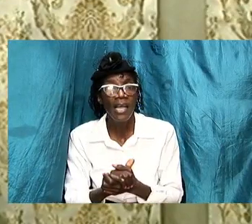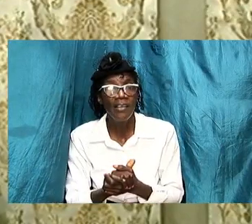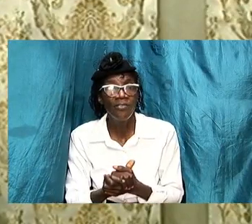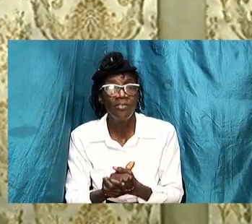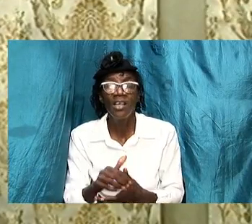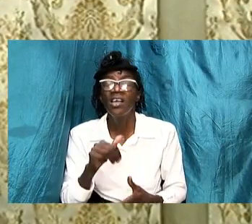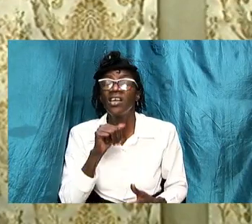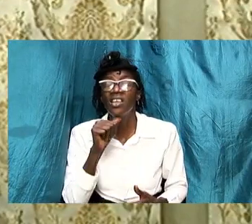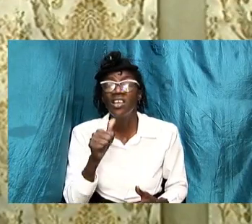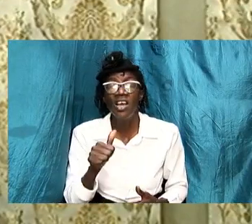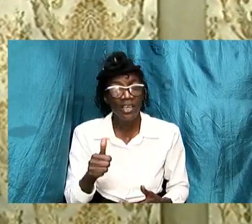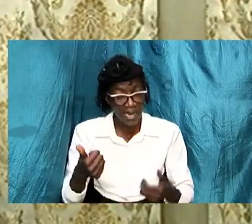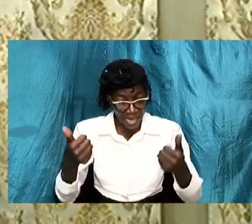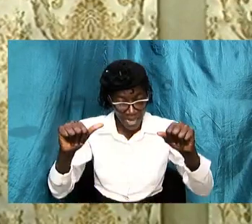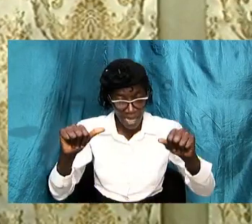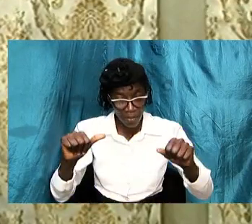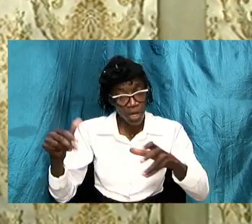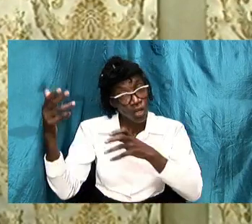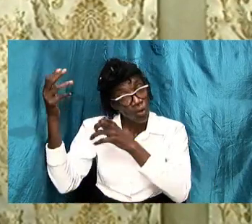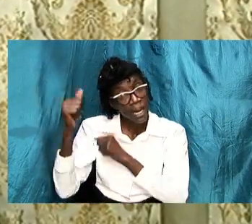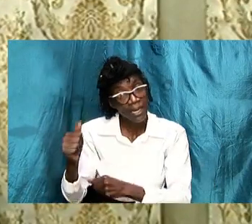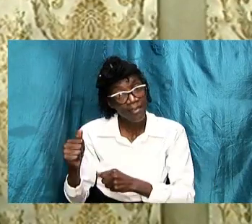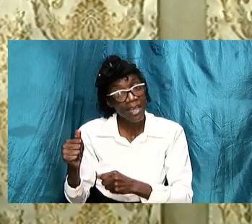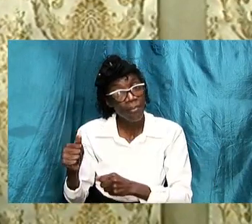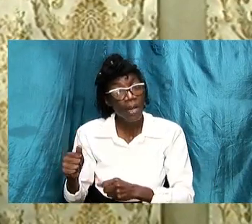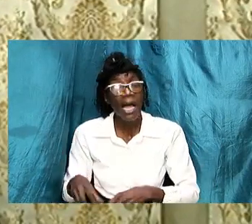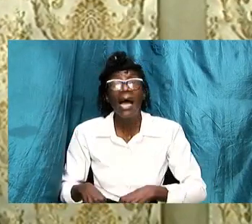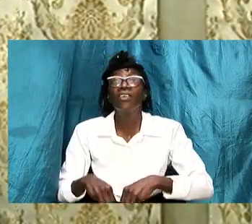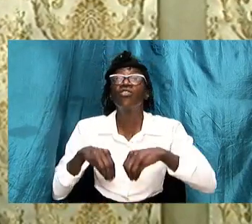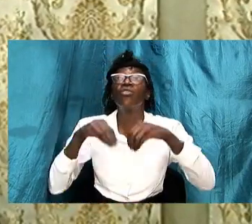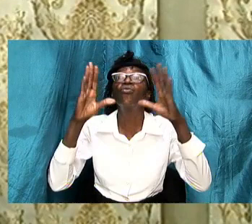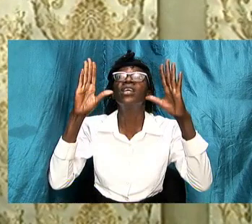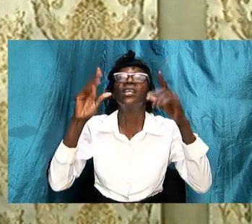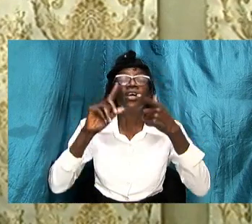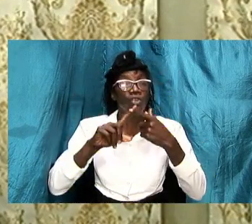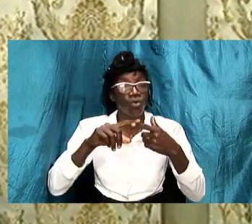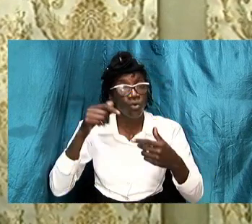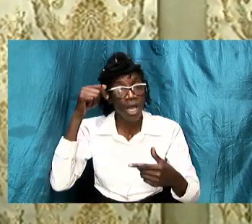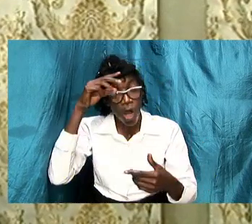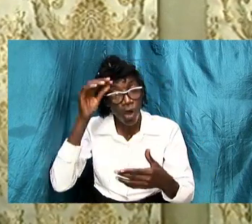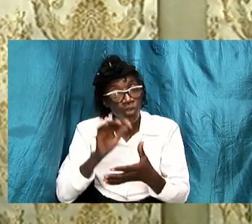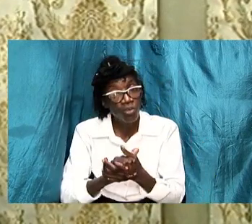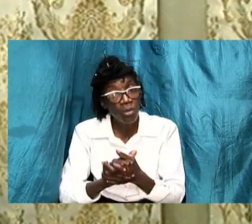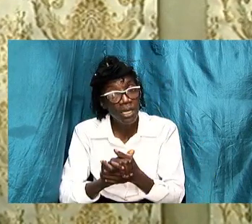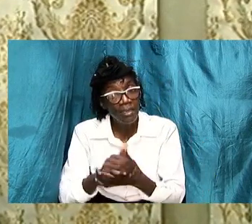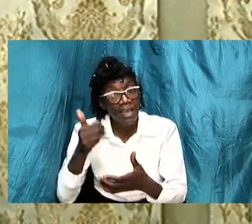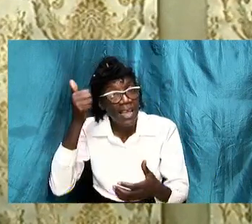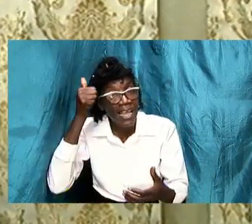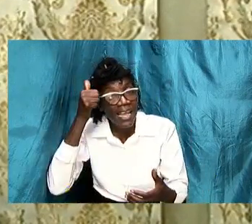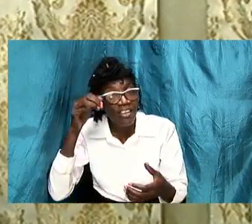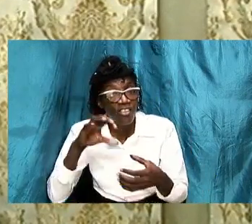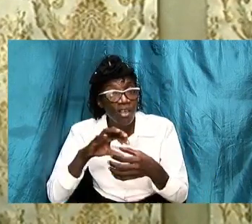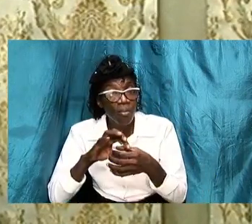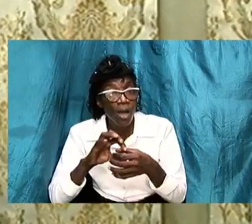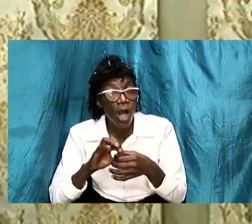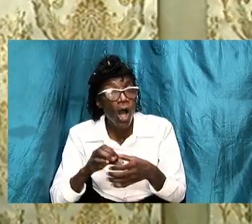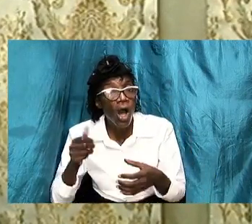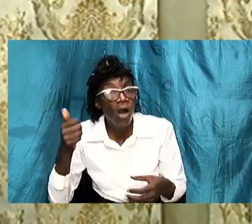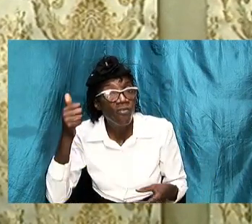to accept and to yield to their husband headship of the womb